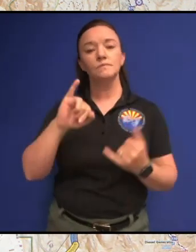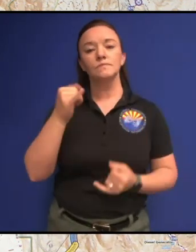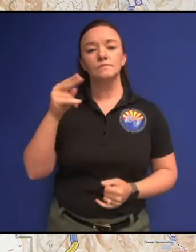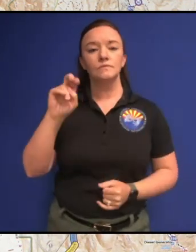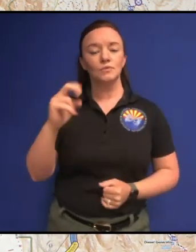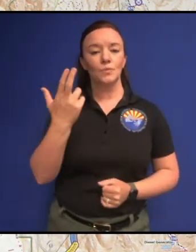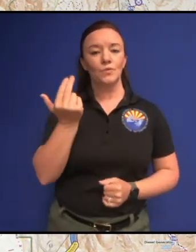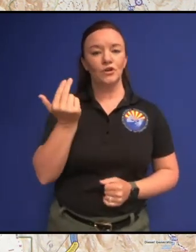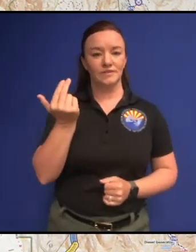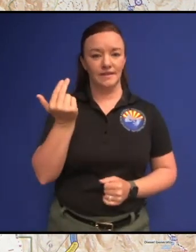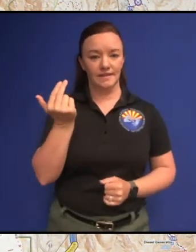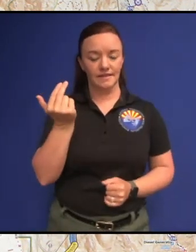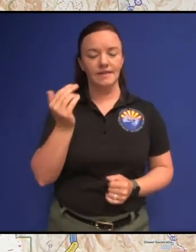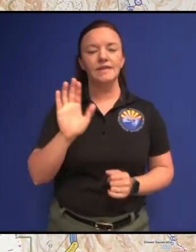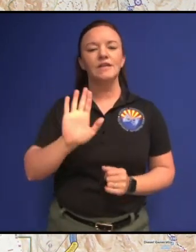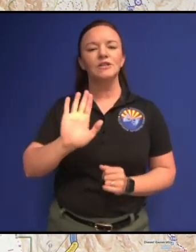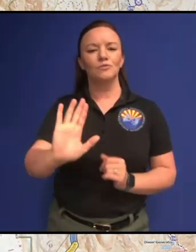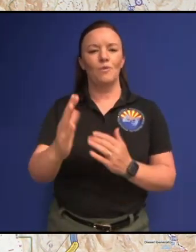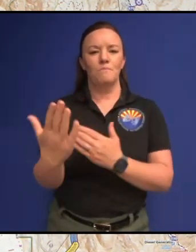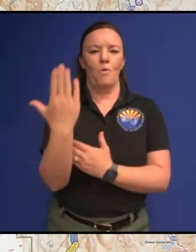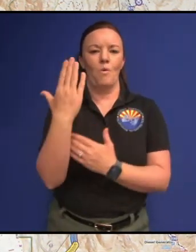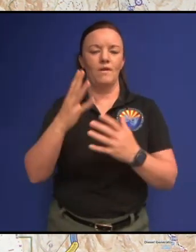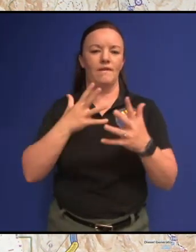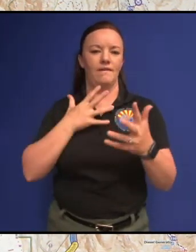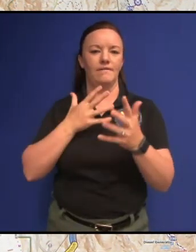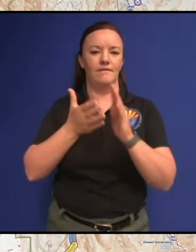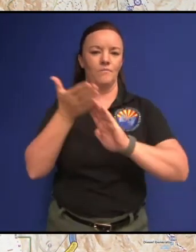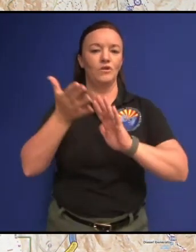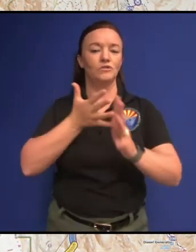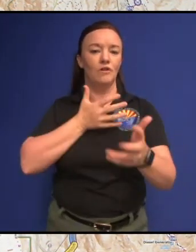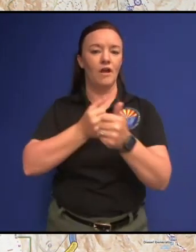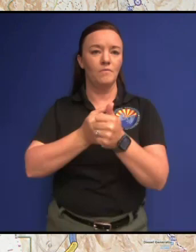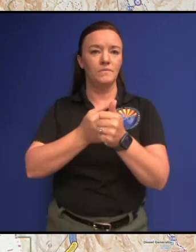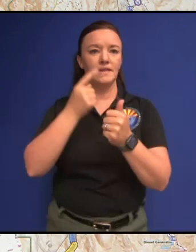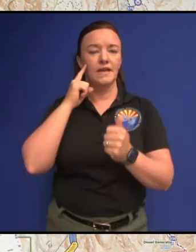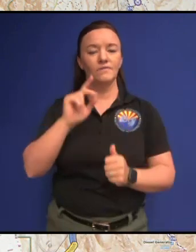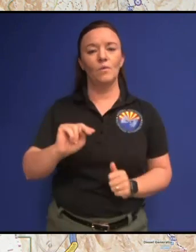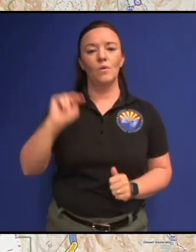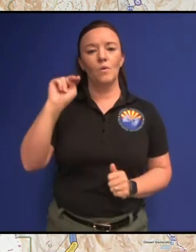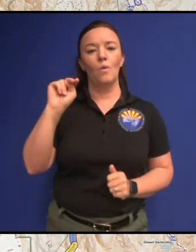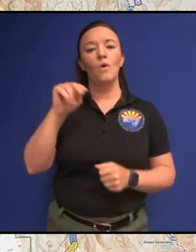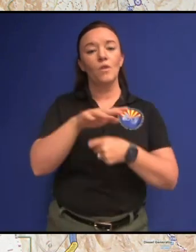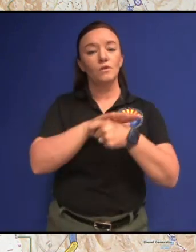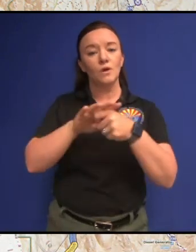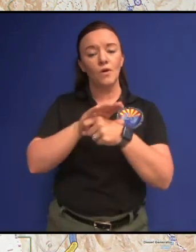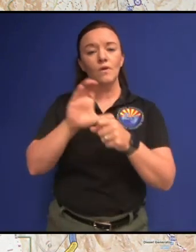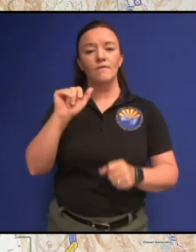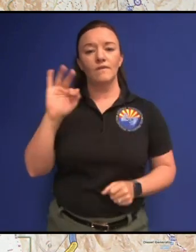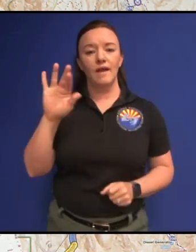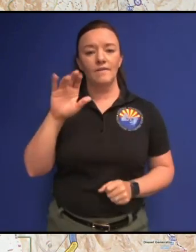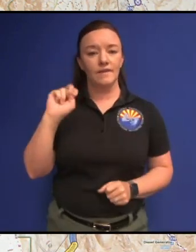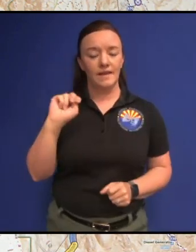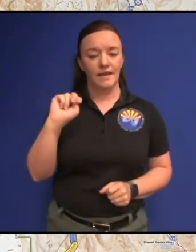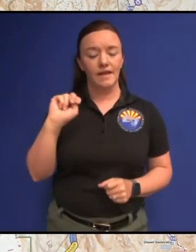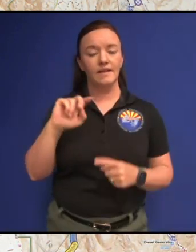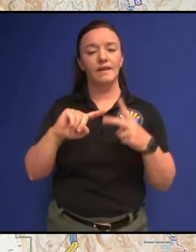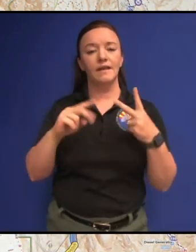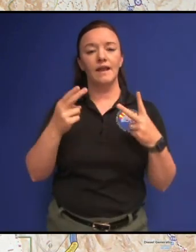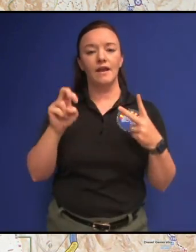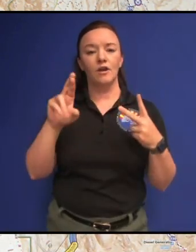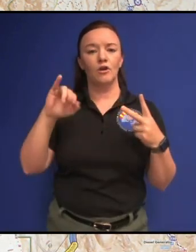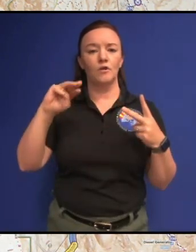and this is your morning operational update for the North Zone of the Calf Canyon and Hermit's Peaks fires.